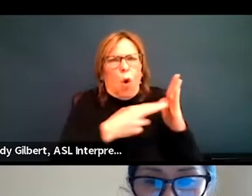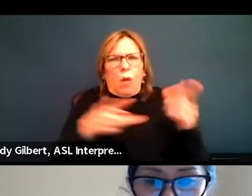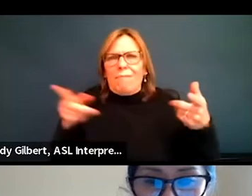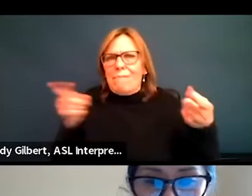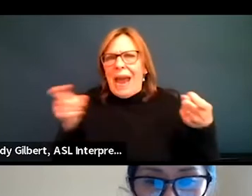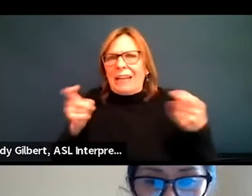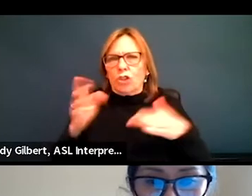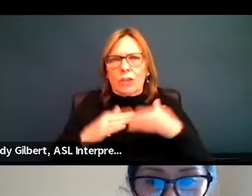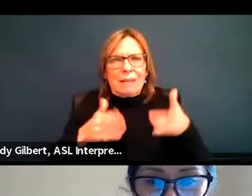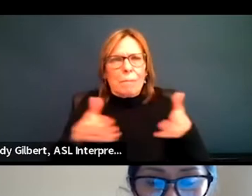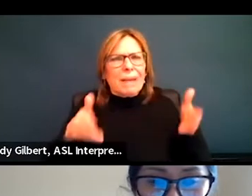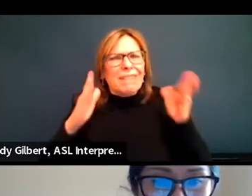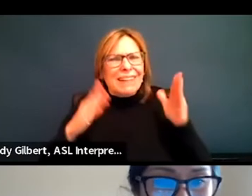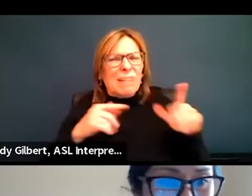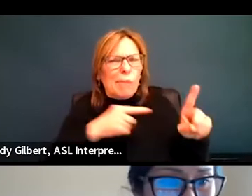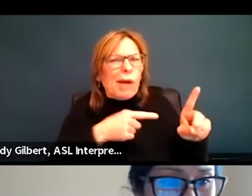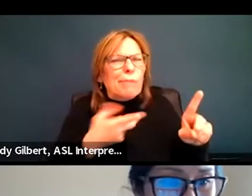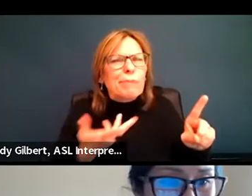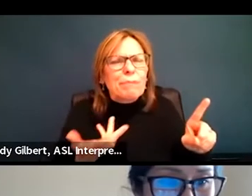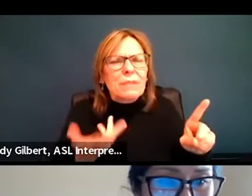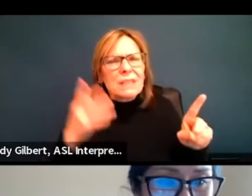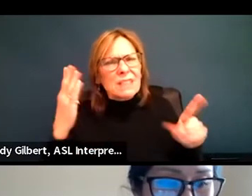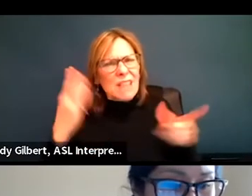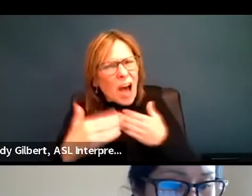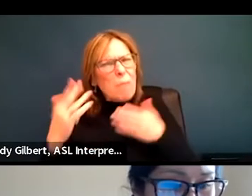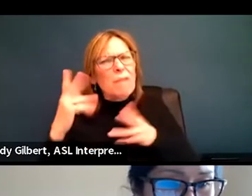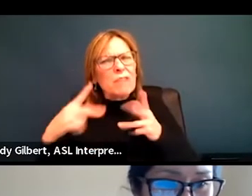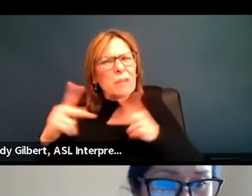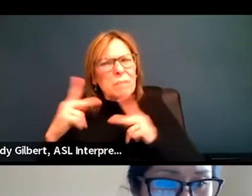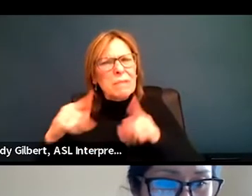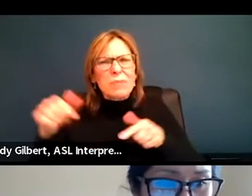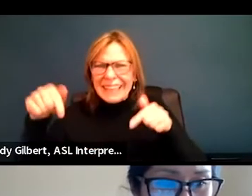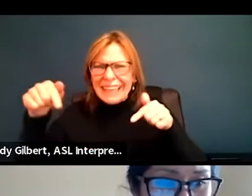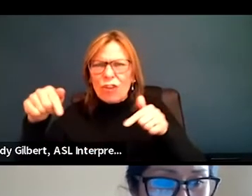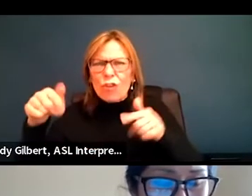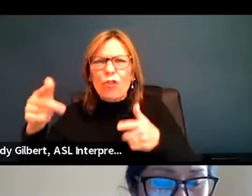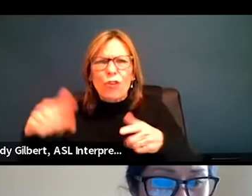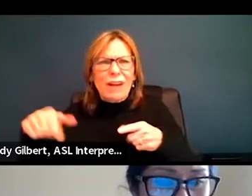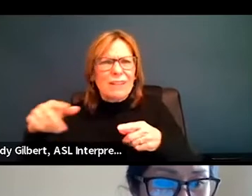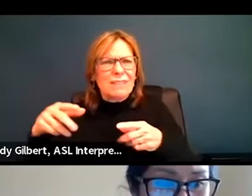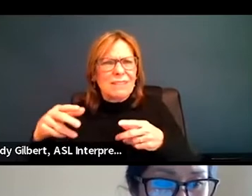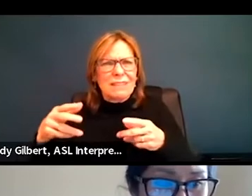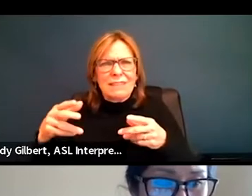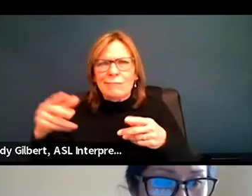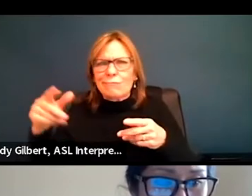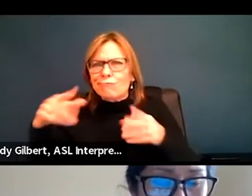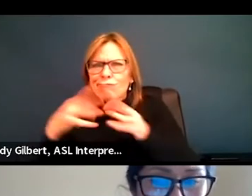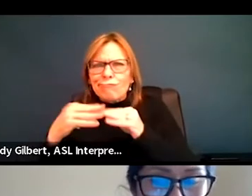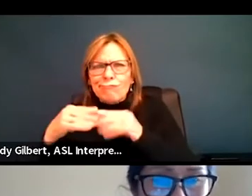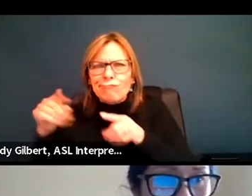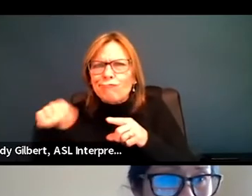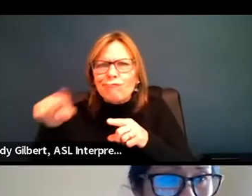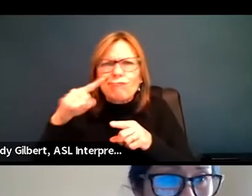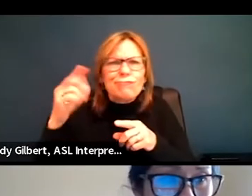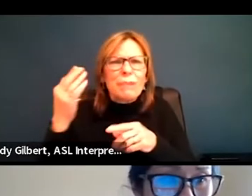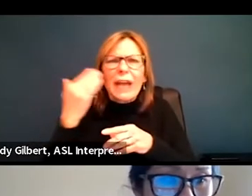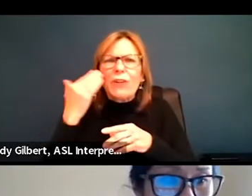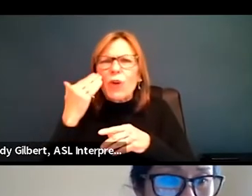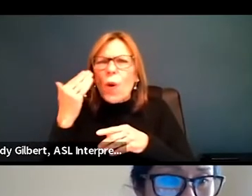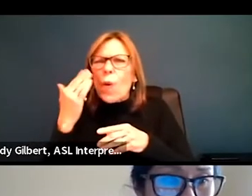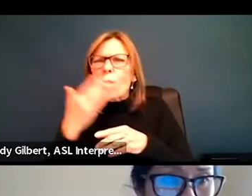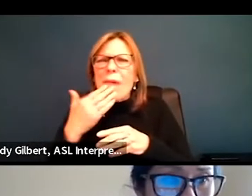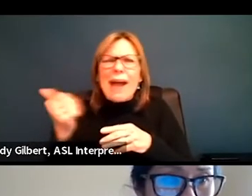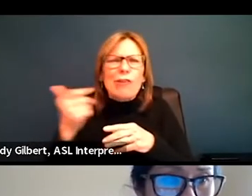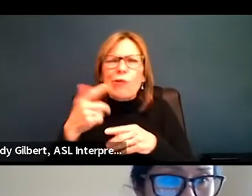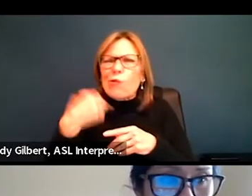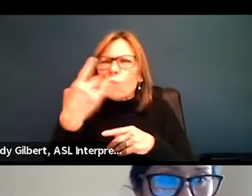but, uh, some of the folks on the call here may have a better sense of what that looks like. Um, but